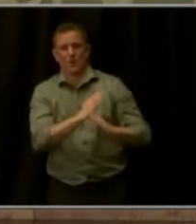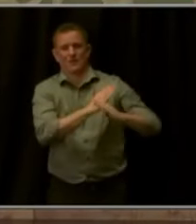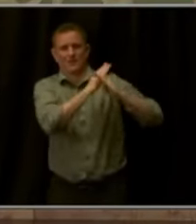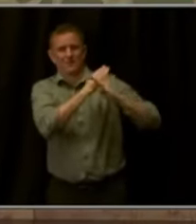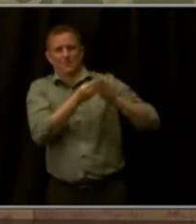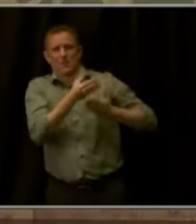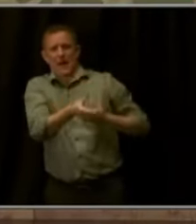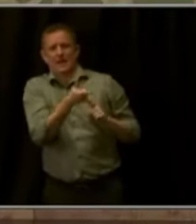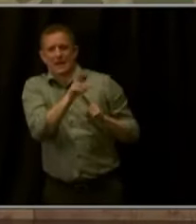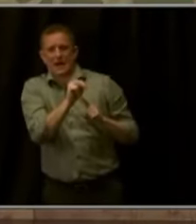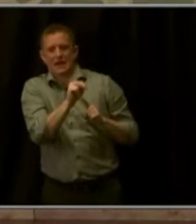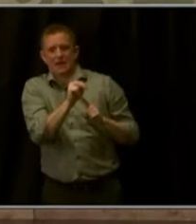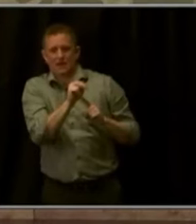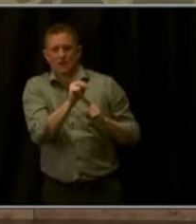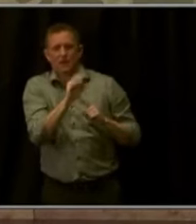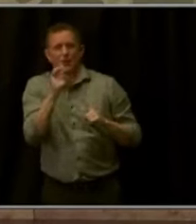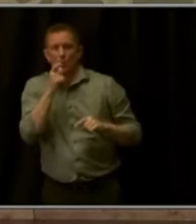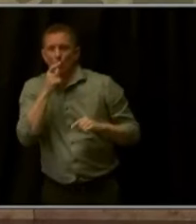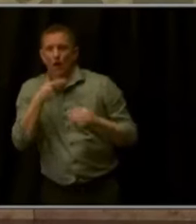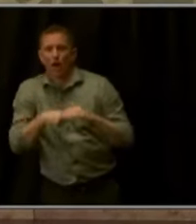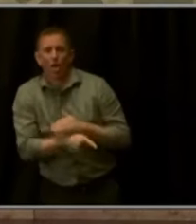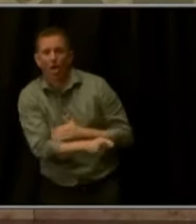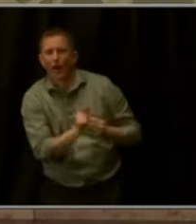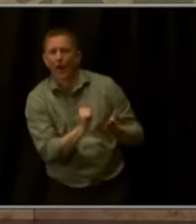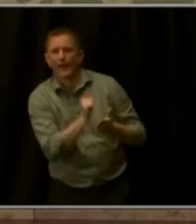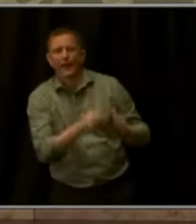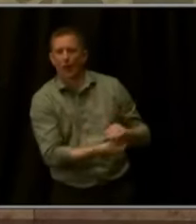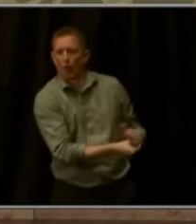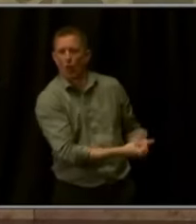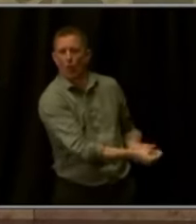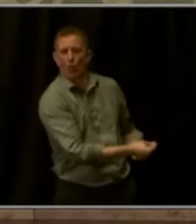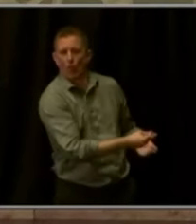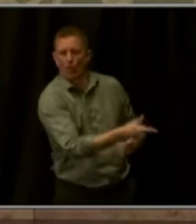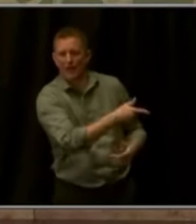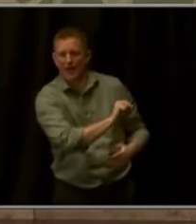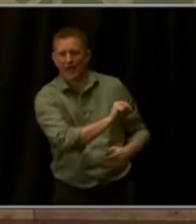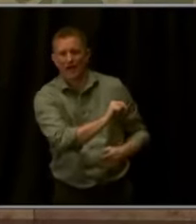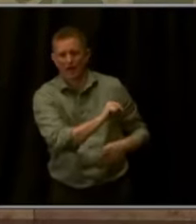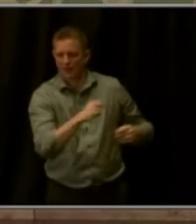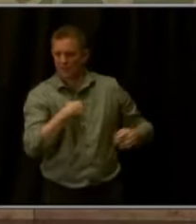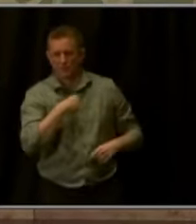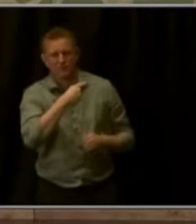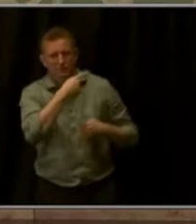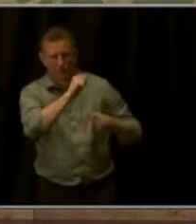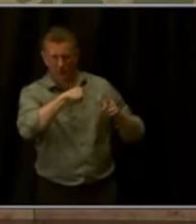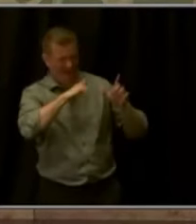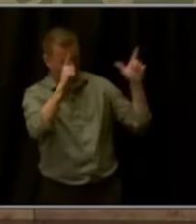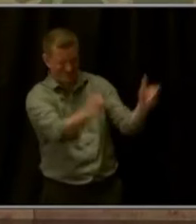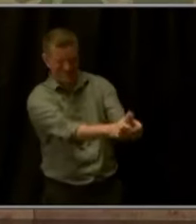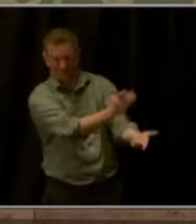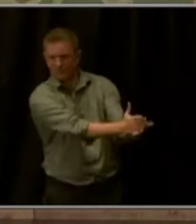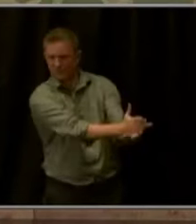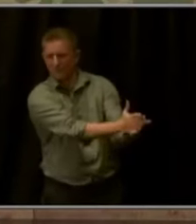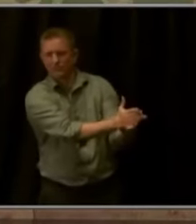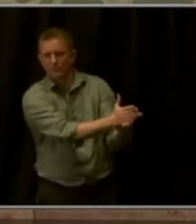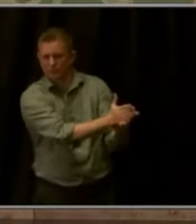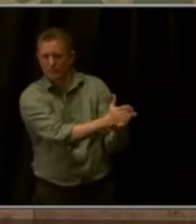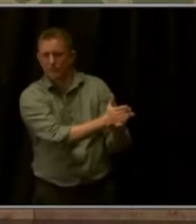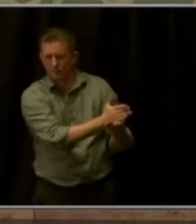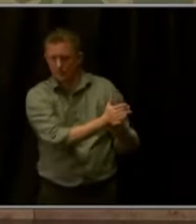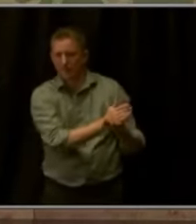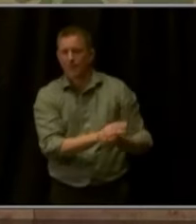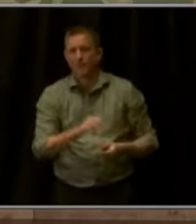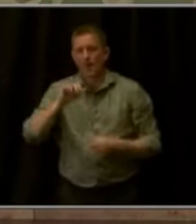to stand firm and crack down on illegal firearm activity. We're working with U.S. Attorney Cole Finnegan, Attorney General Phil